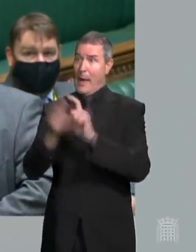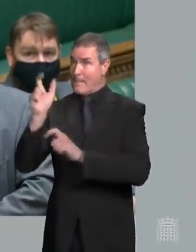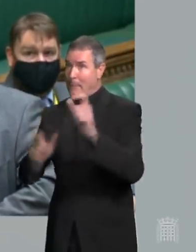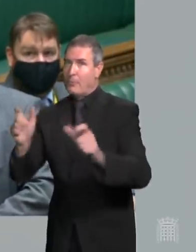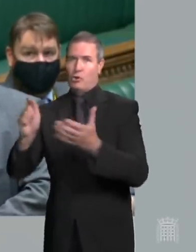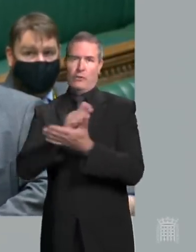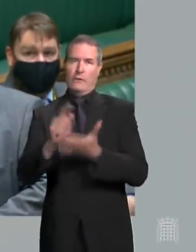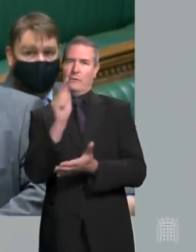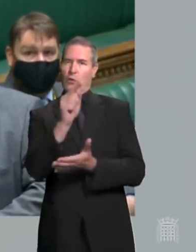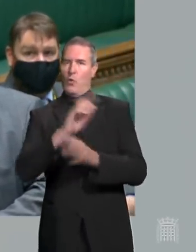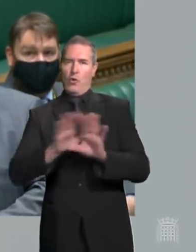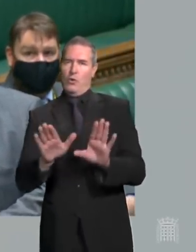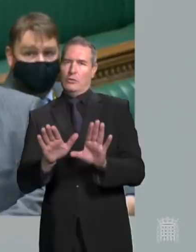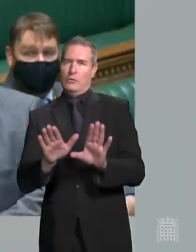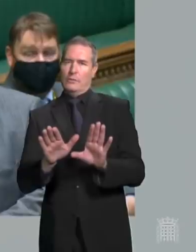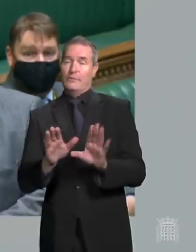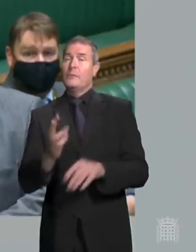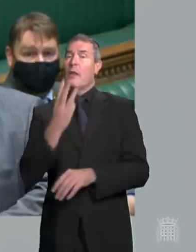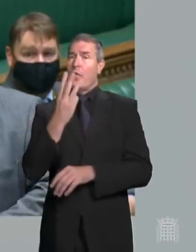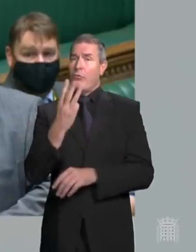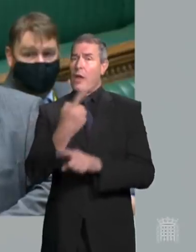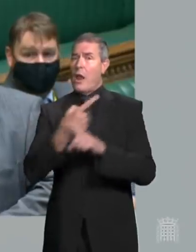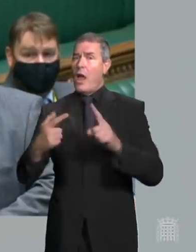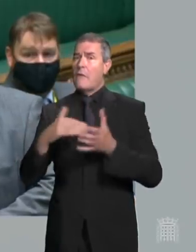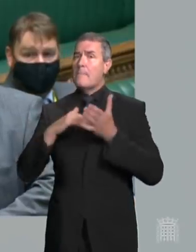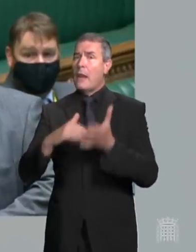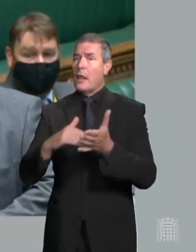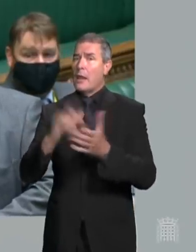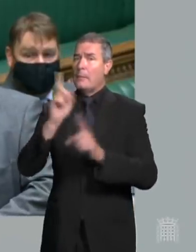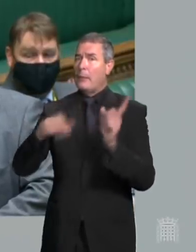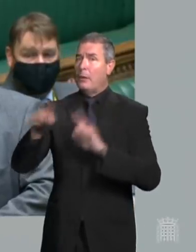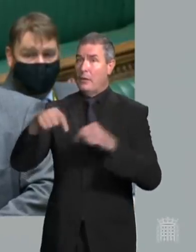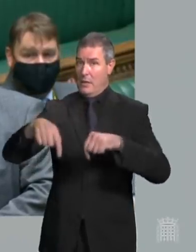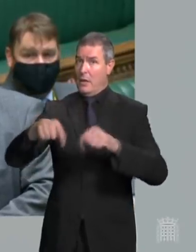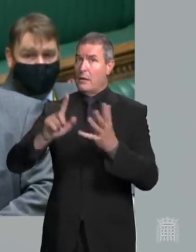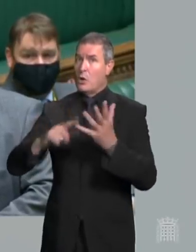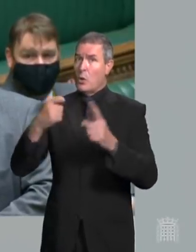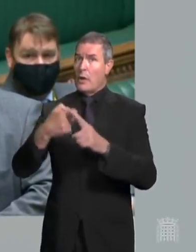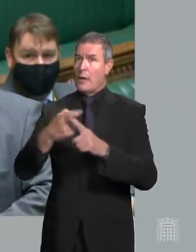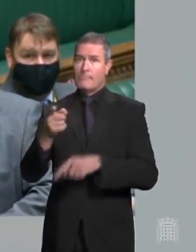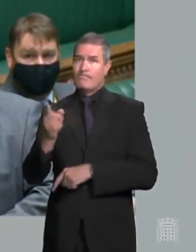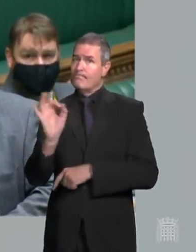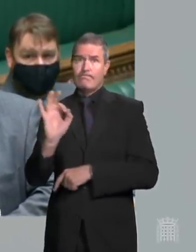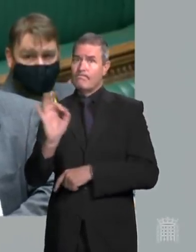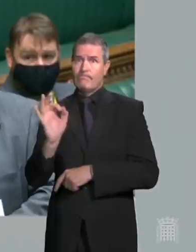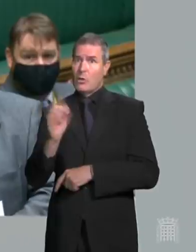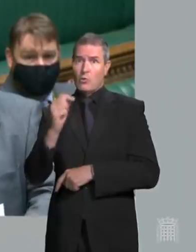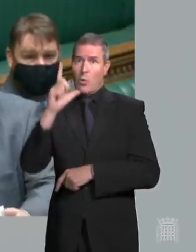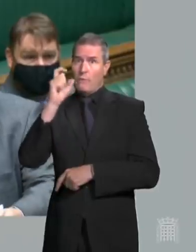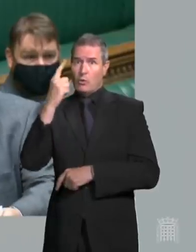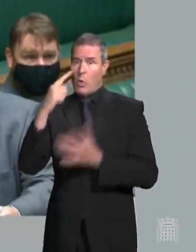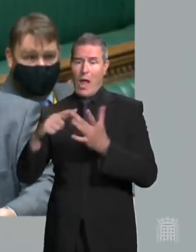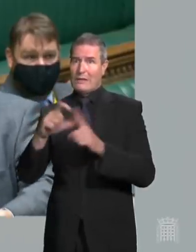Mr Speaker, 3.5 million people in the United Kingdom do not have a form of photo ID.